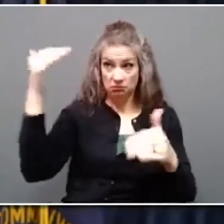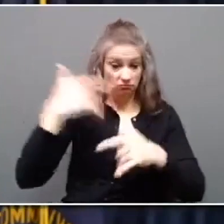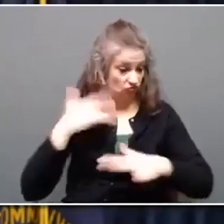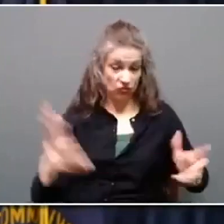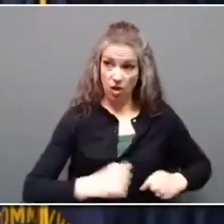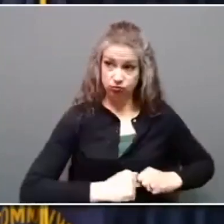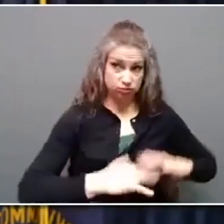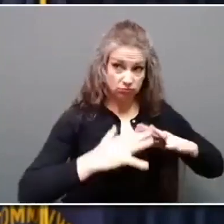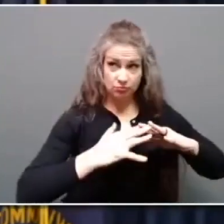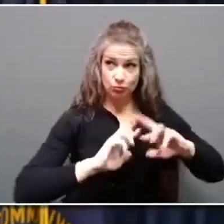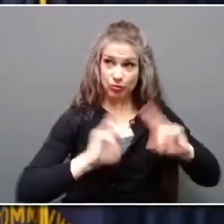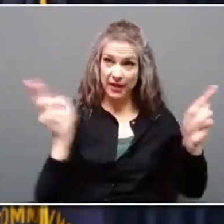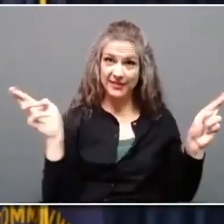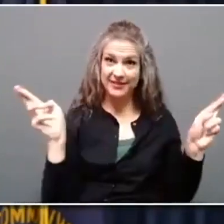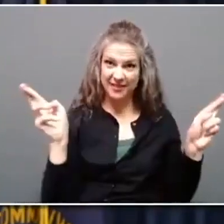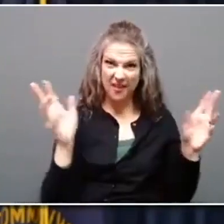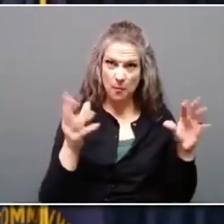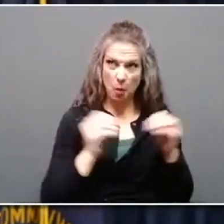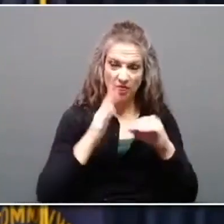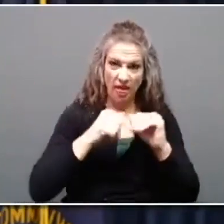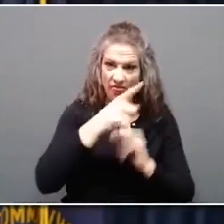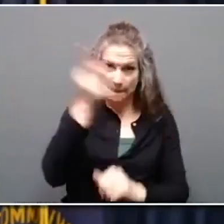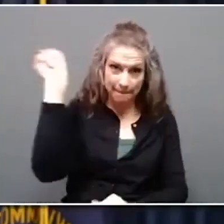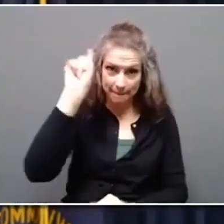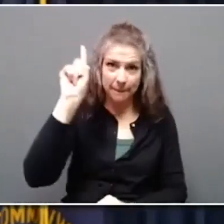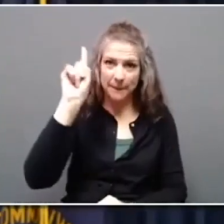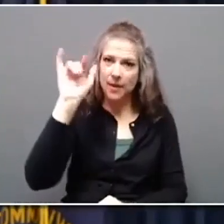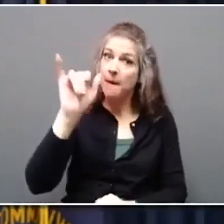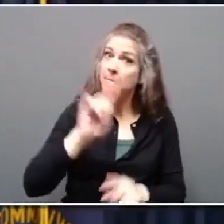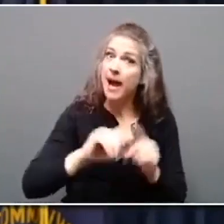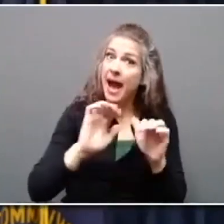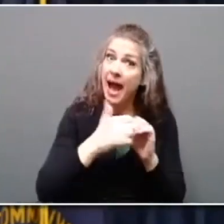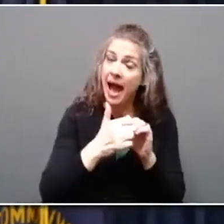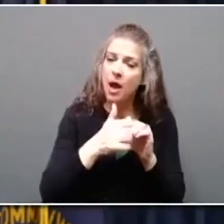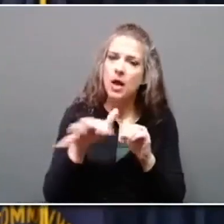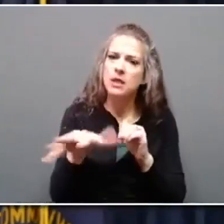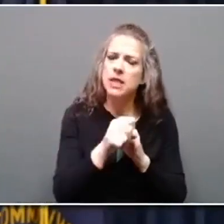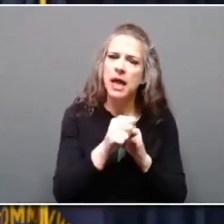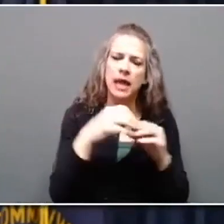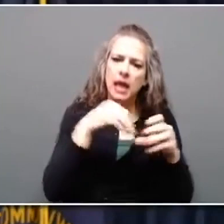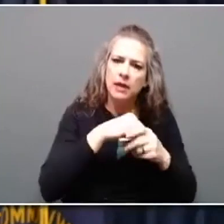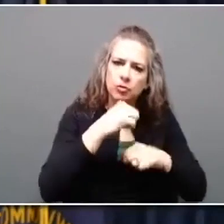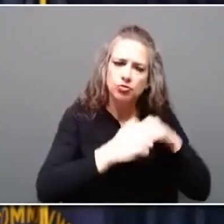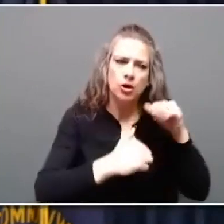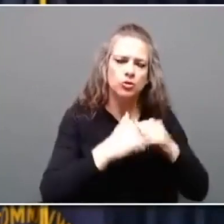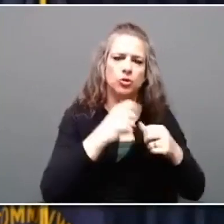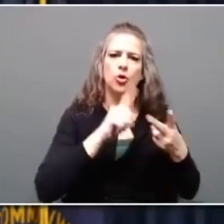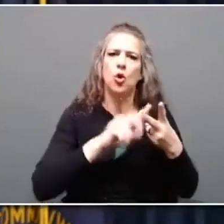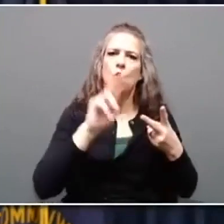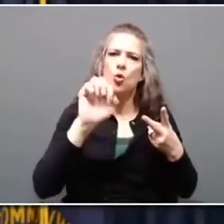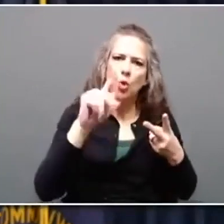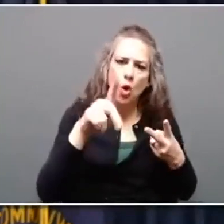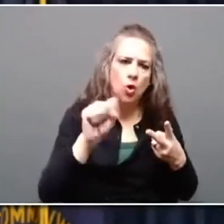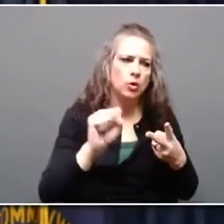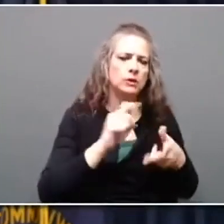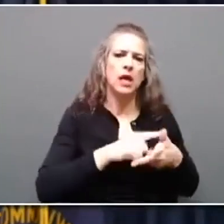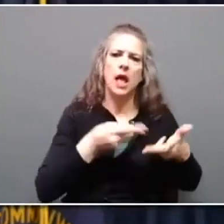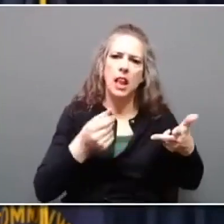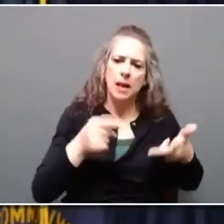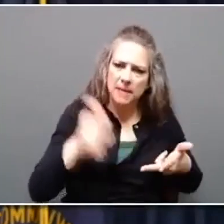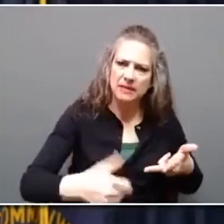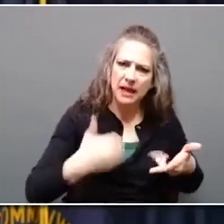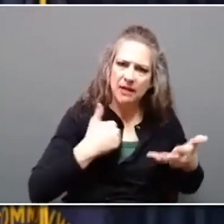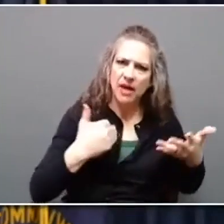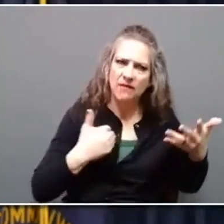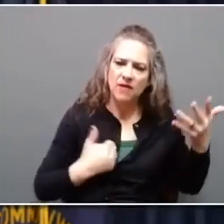anywhere else. That takes the infrastructure. That takes the land. That takes the rail. That takes the road. That takes all of those things that that